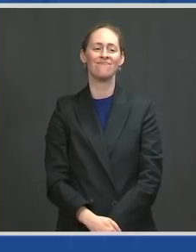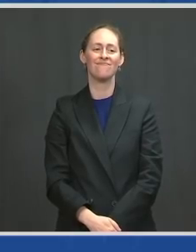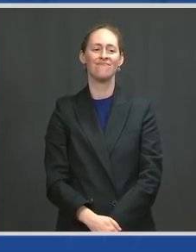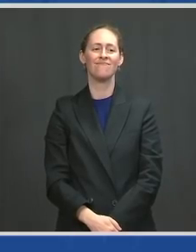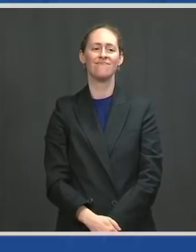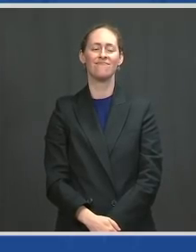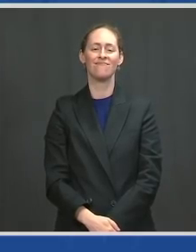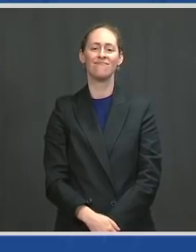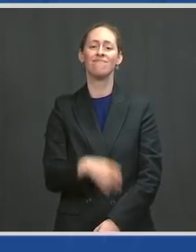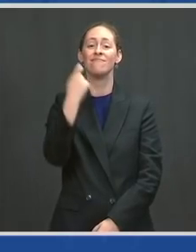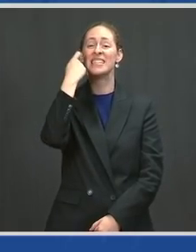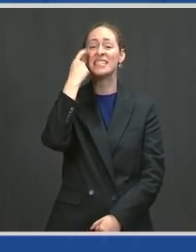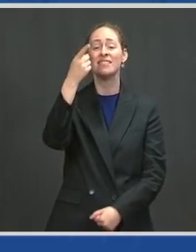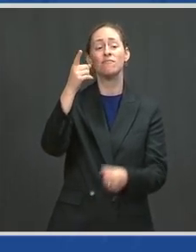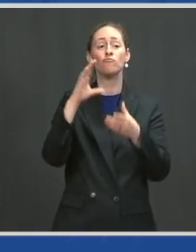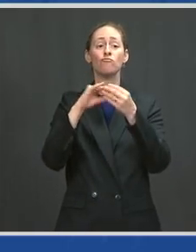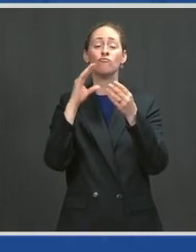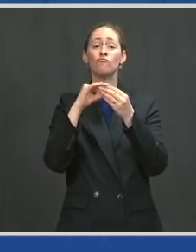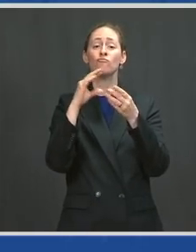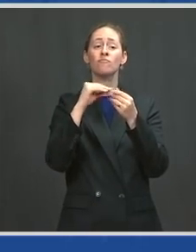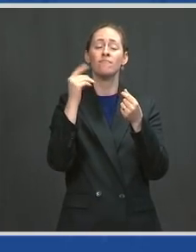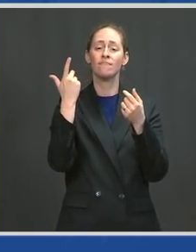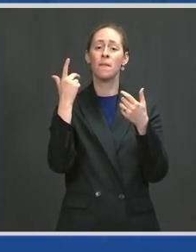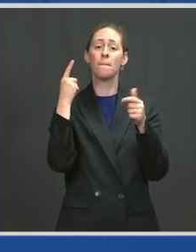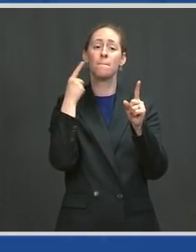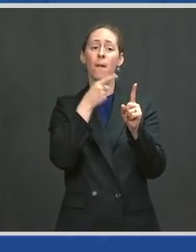my wife works for the governor.